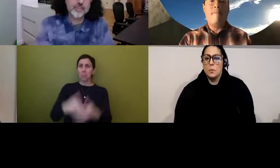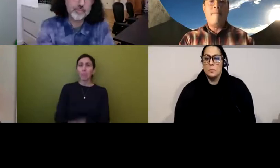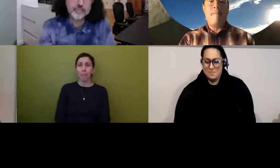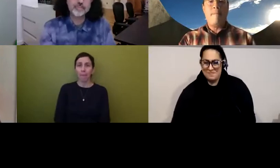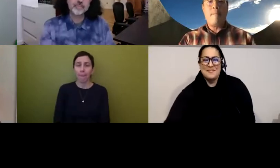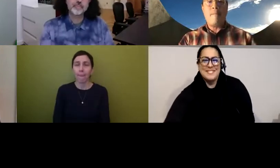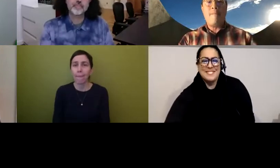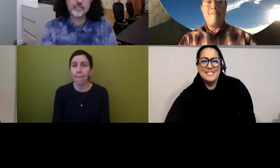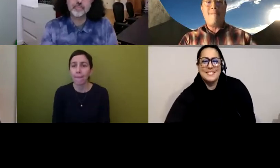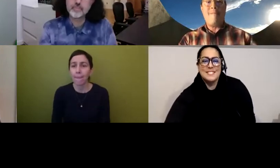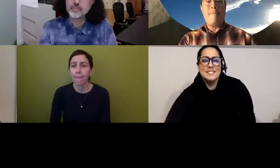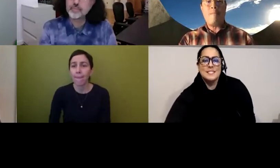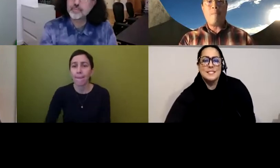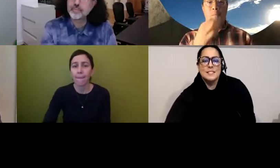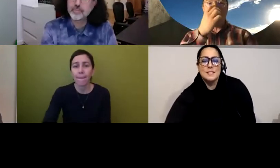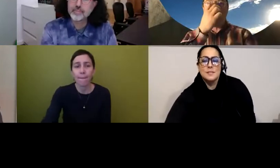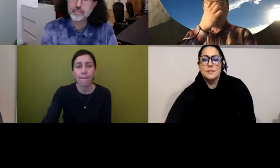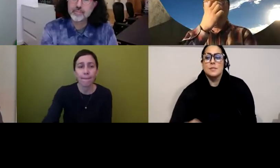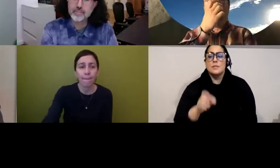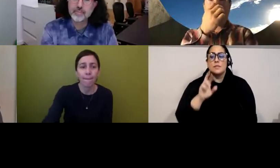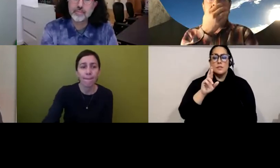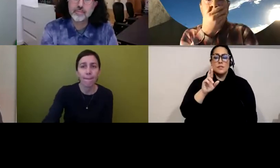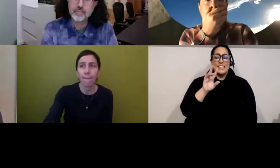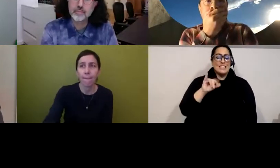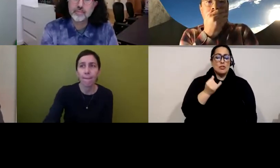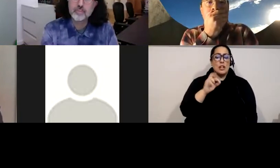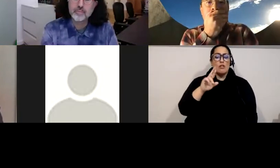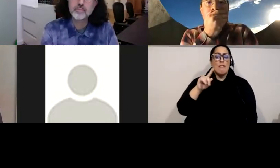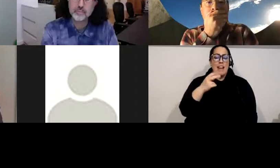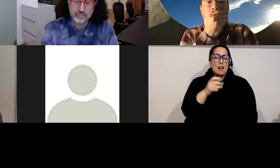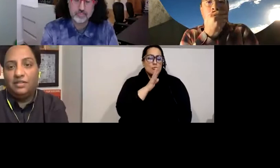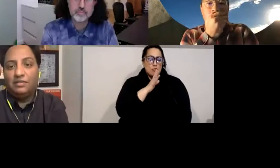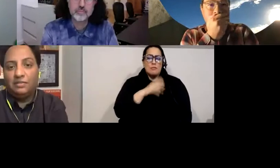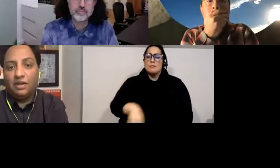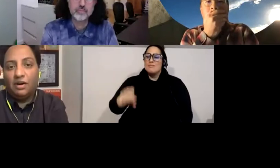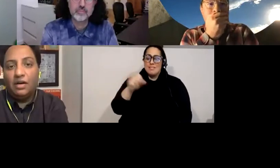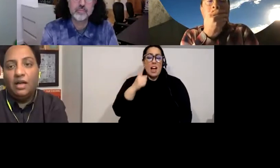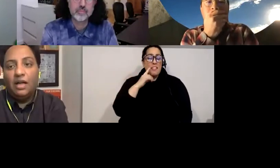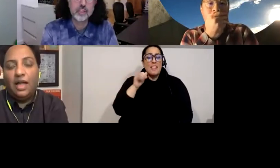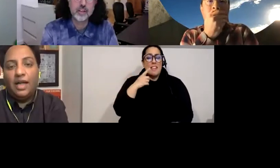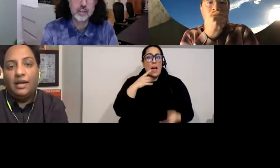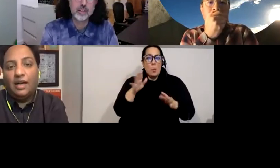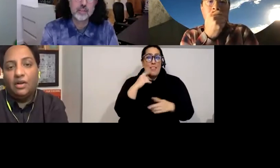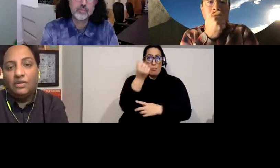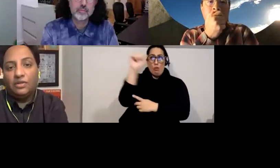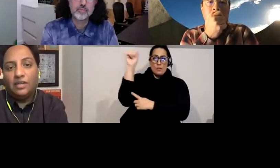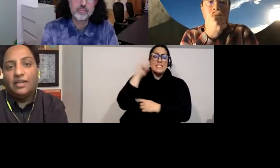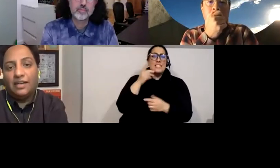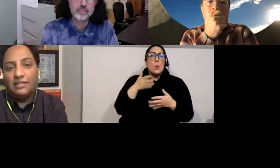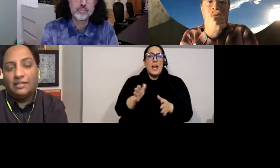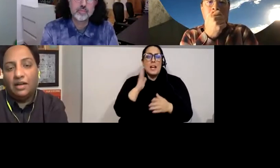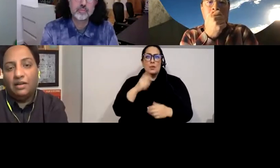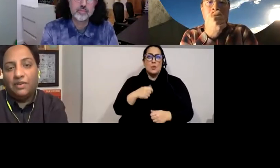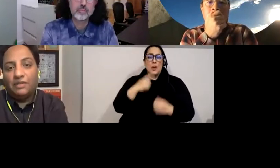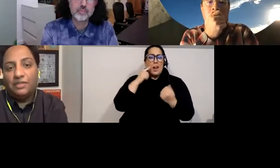Please. Um, you know, I think then that protest is a way to interrupt whiteness as well as it is to interrupt the art. And I also think, and